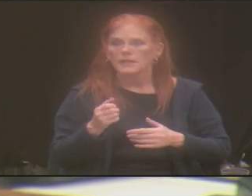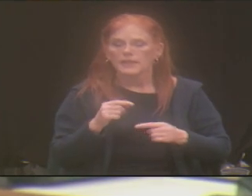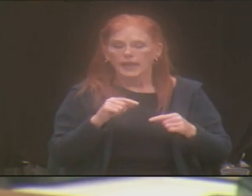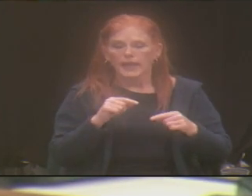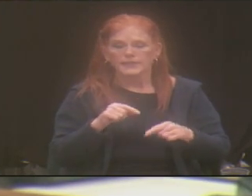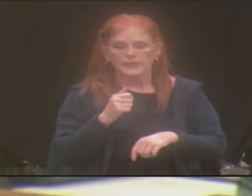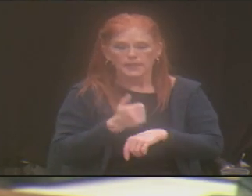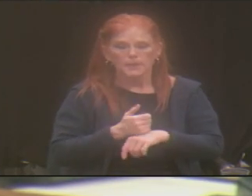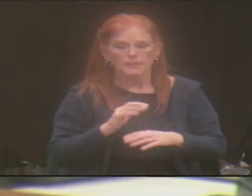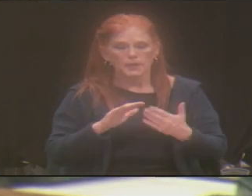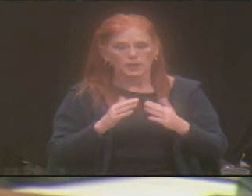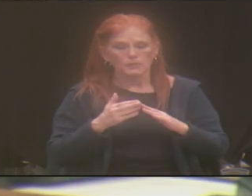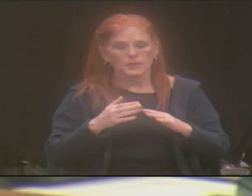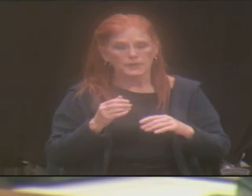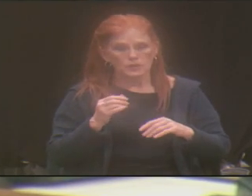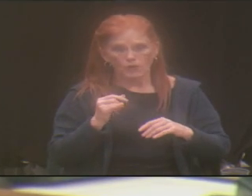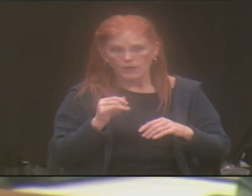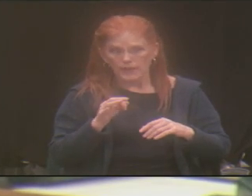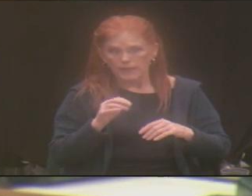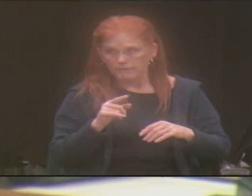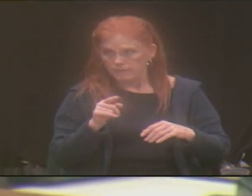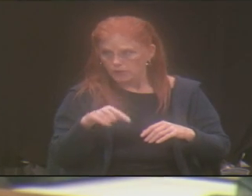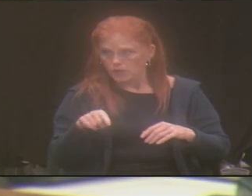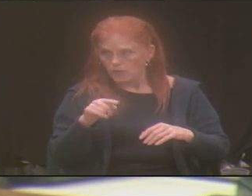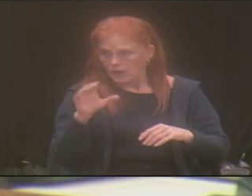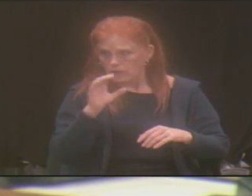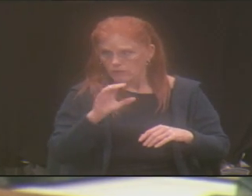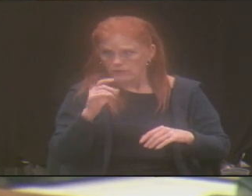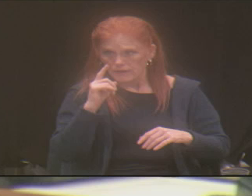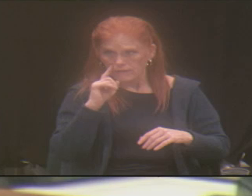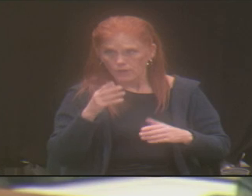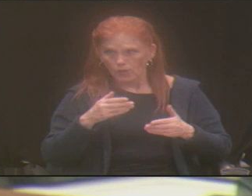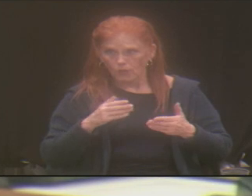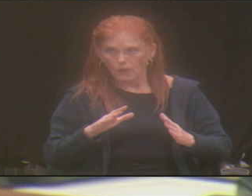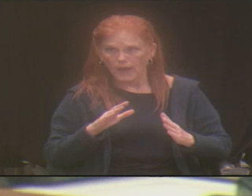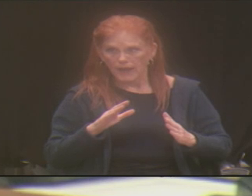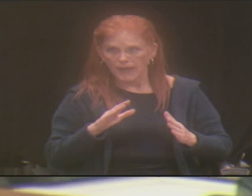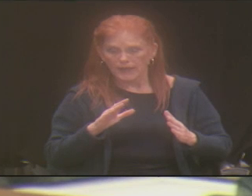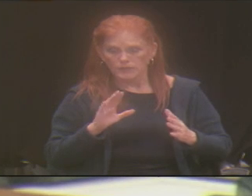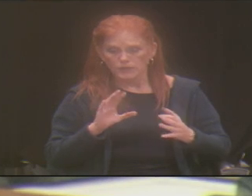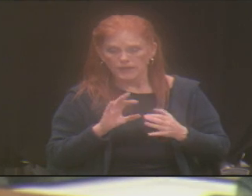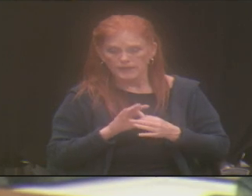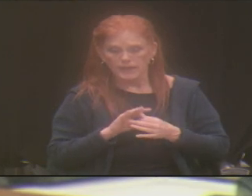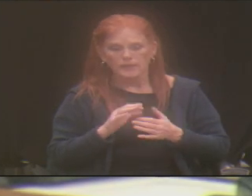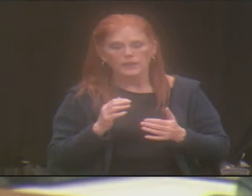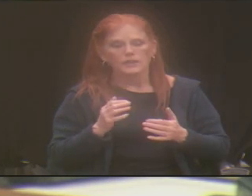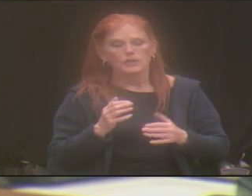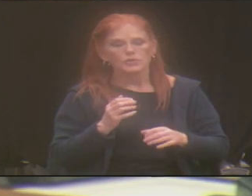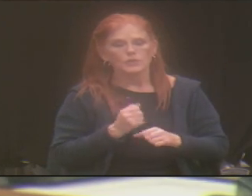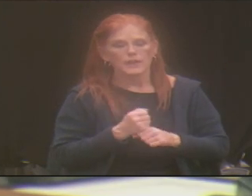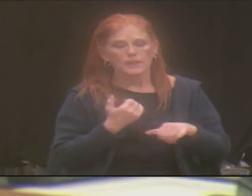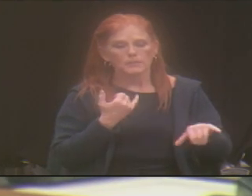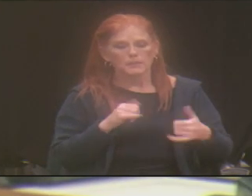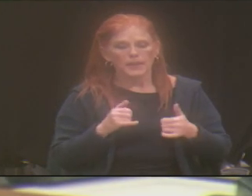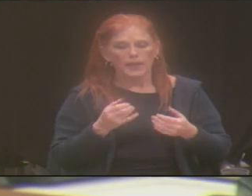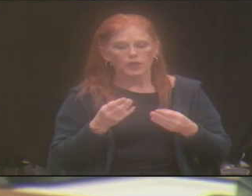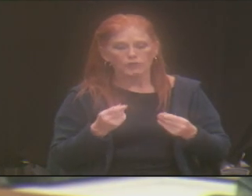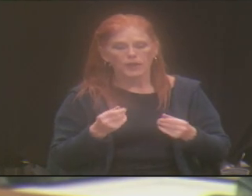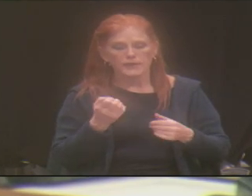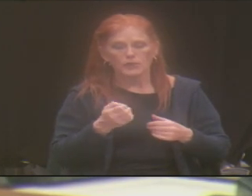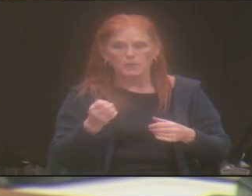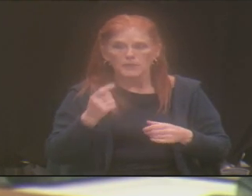So if you are looking for a way to connect to get playground equipment that is for